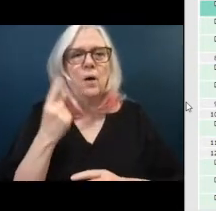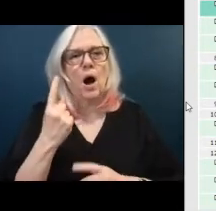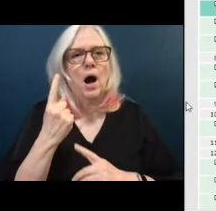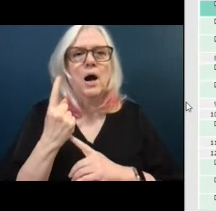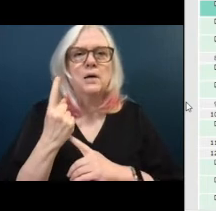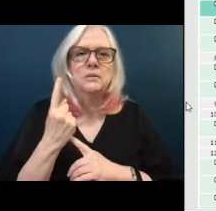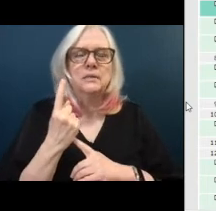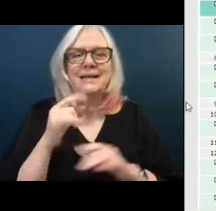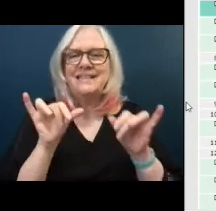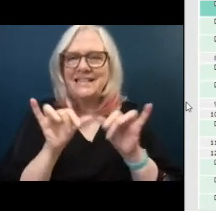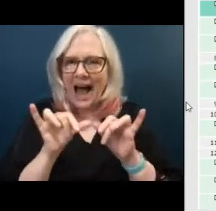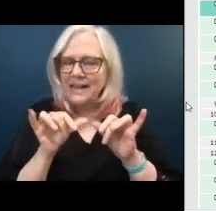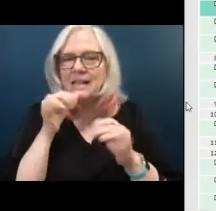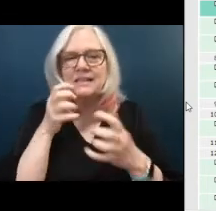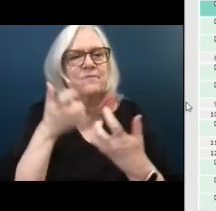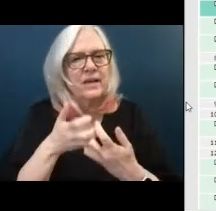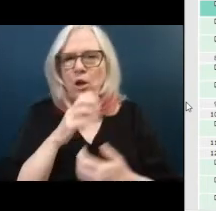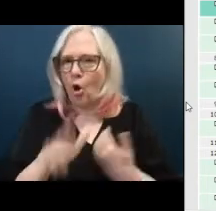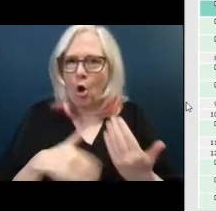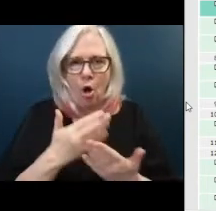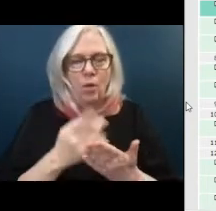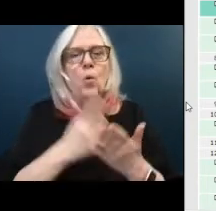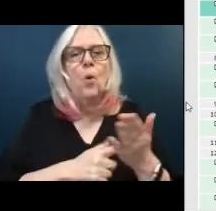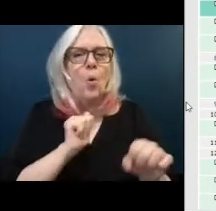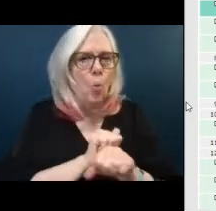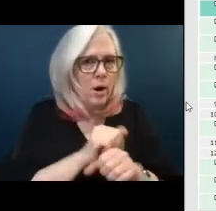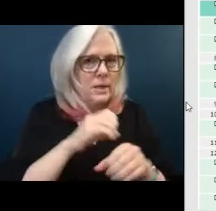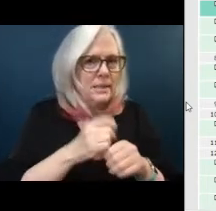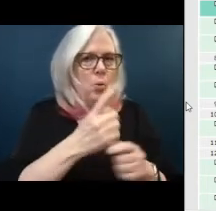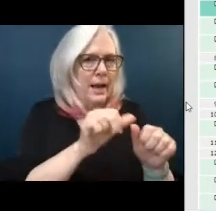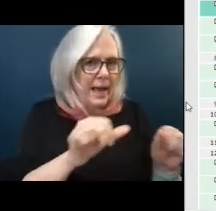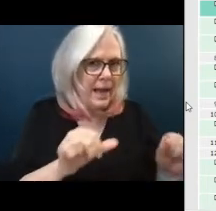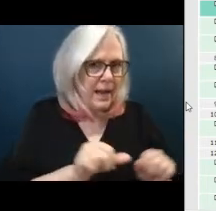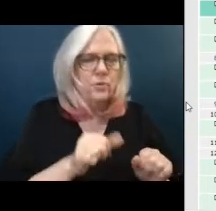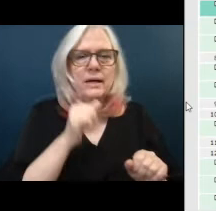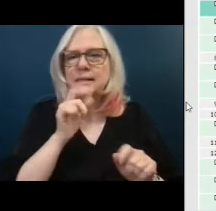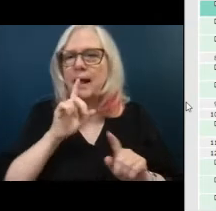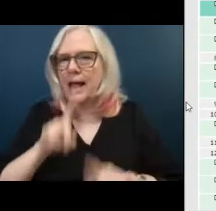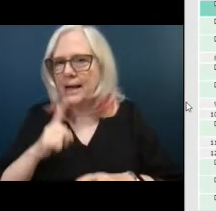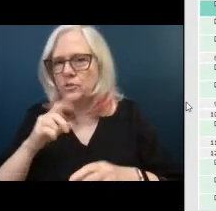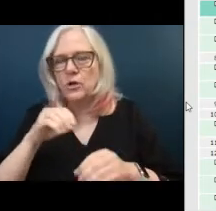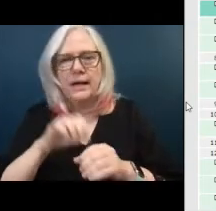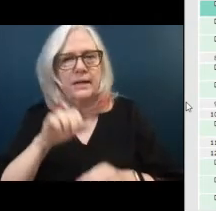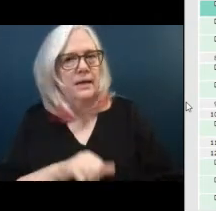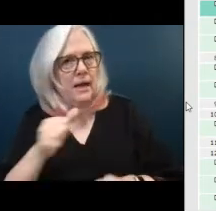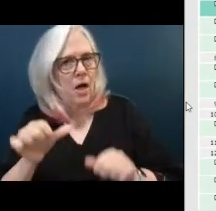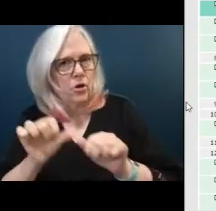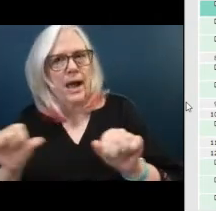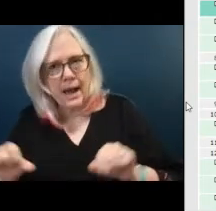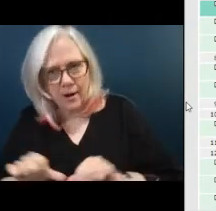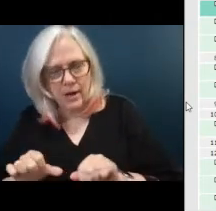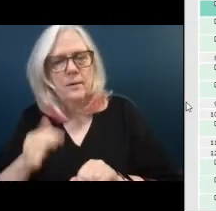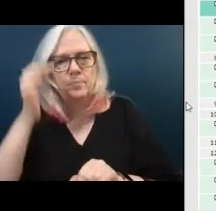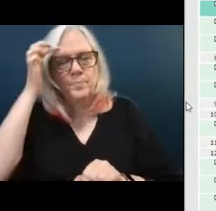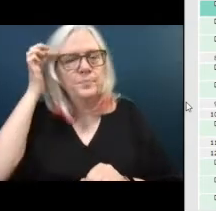not fit all uh what might work in one area is not necessarily the solution in another area so uh